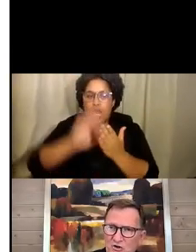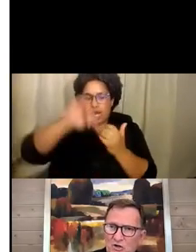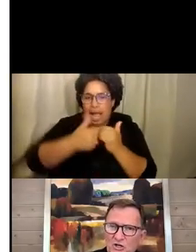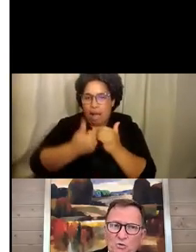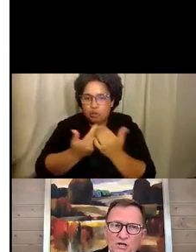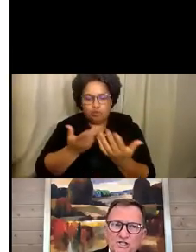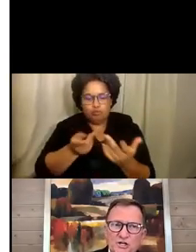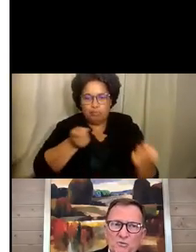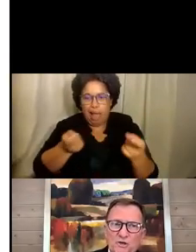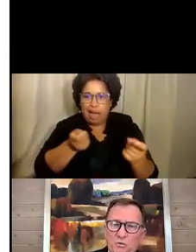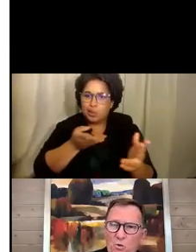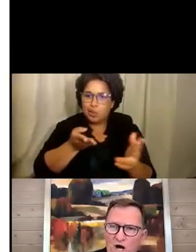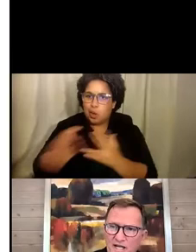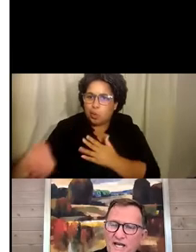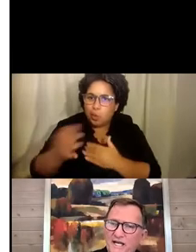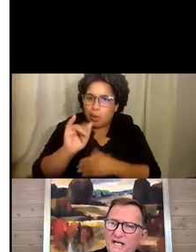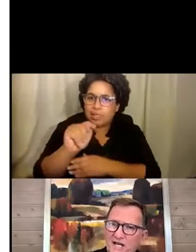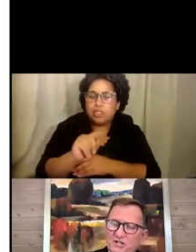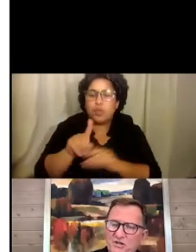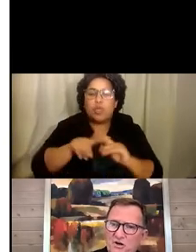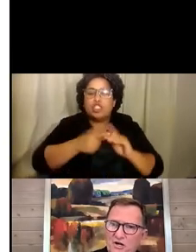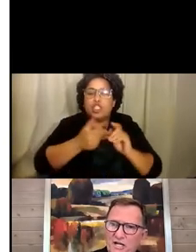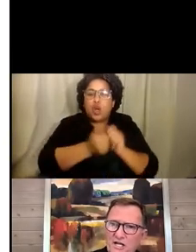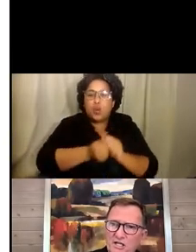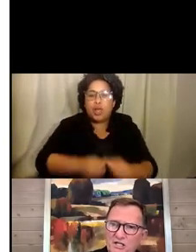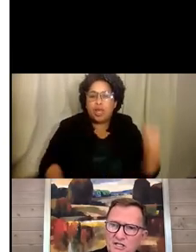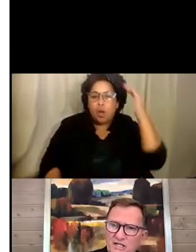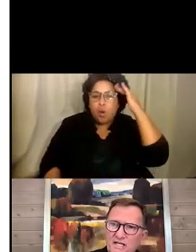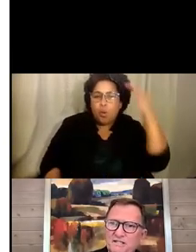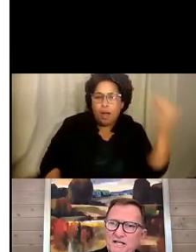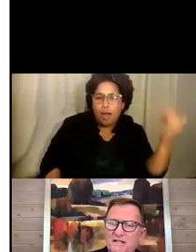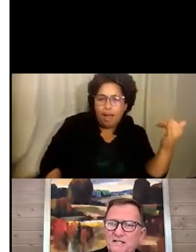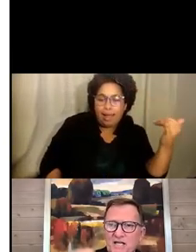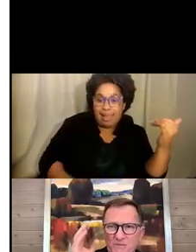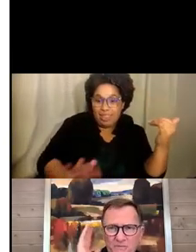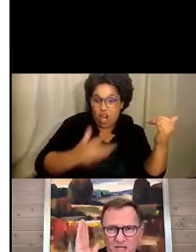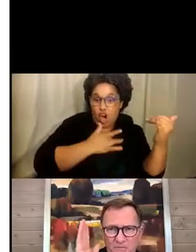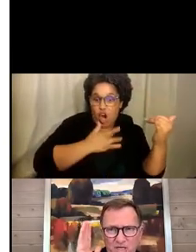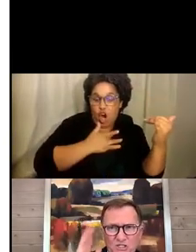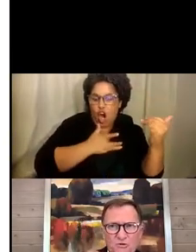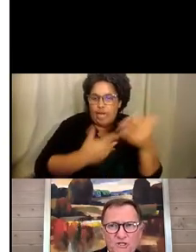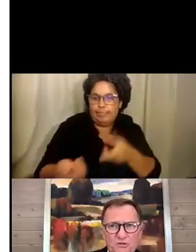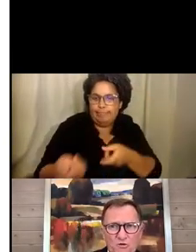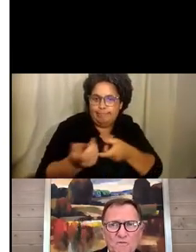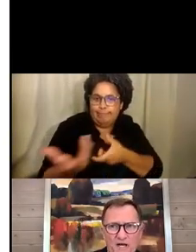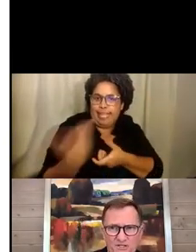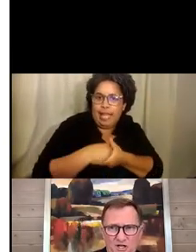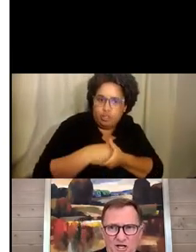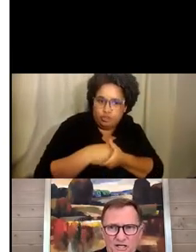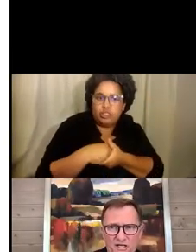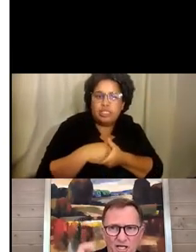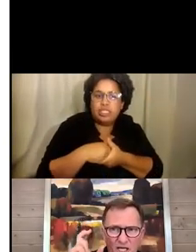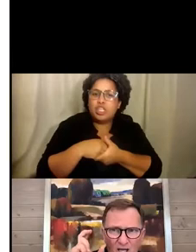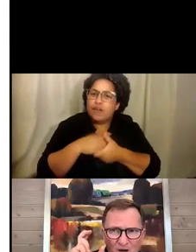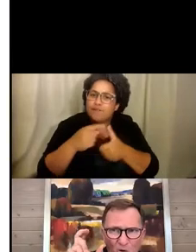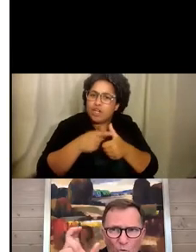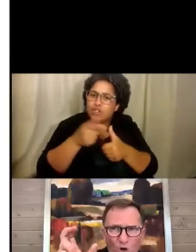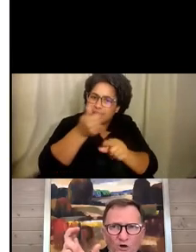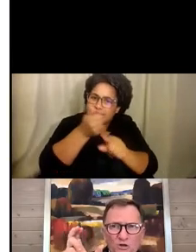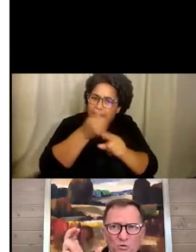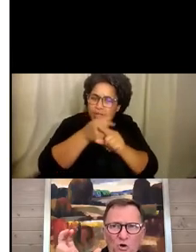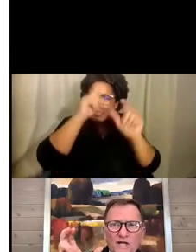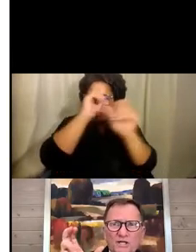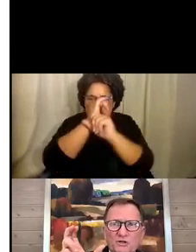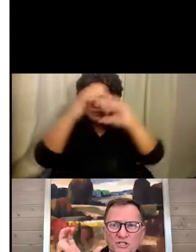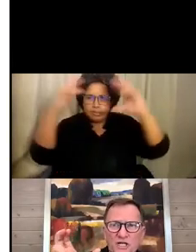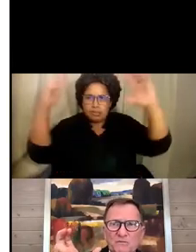mentioned earlier, you want to start with the why and engage the heart. You need to take the time to paint a picture in your own mind's eye about where